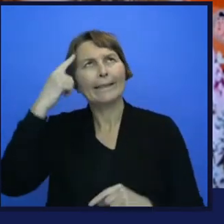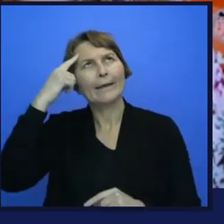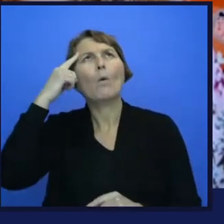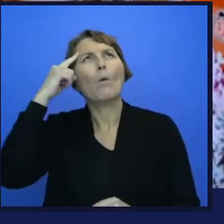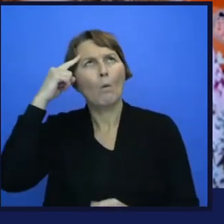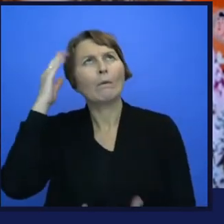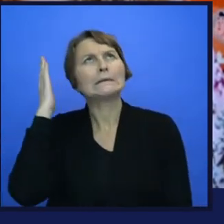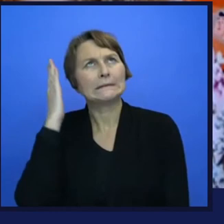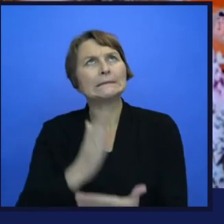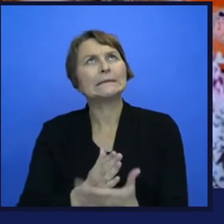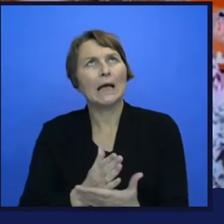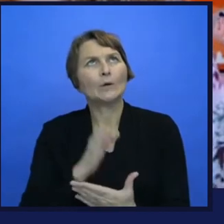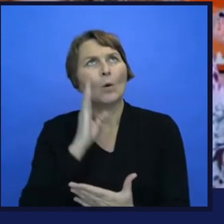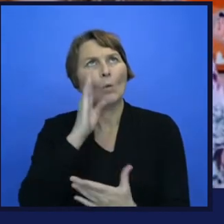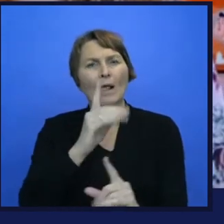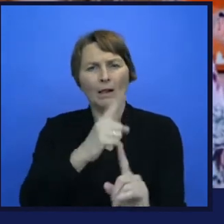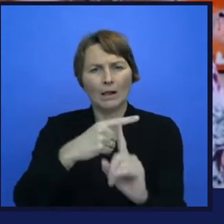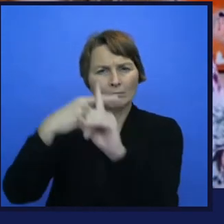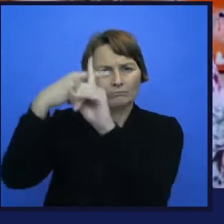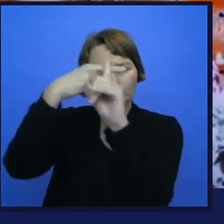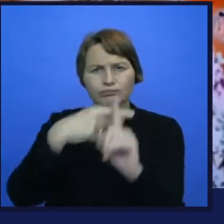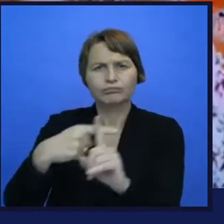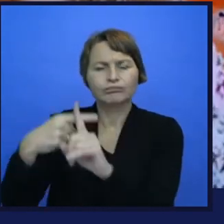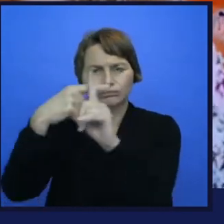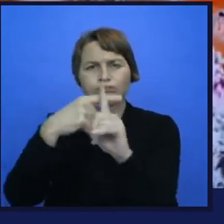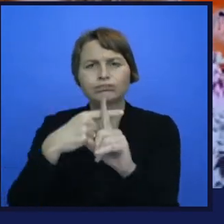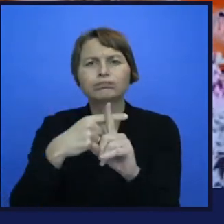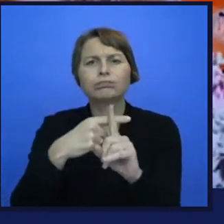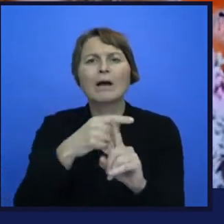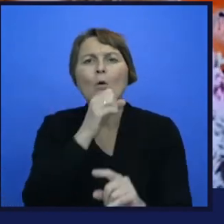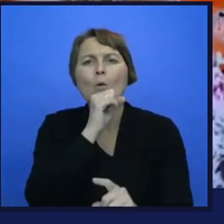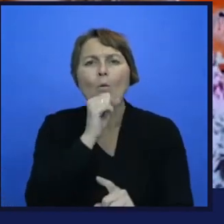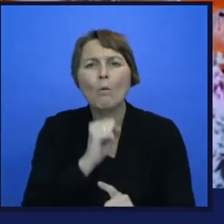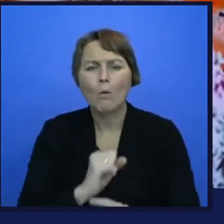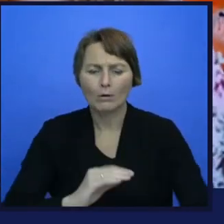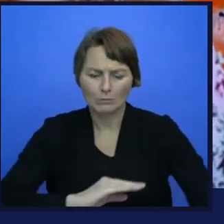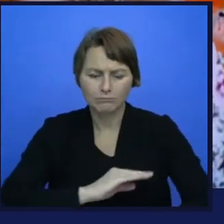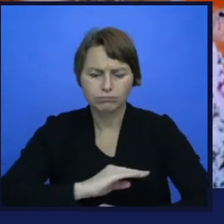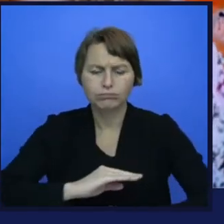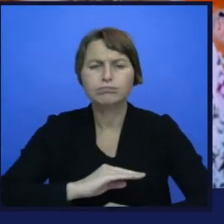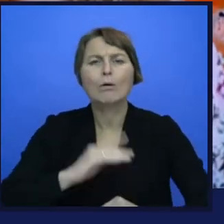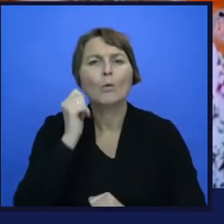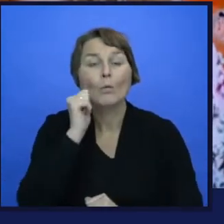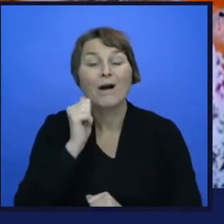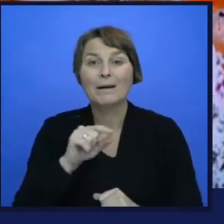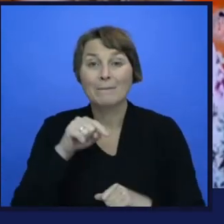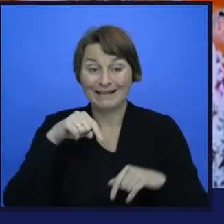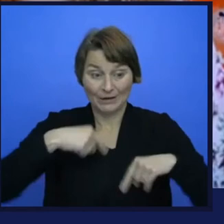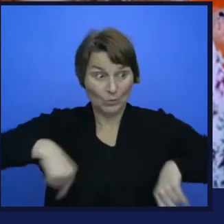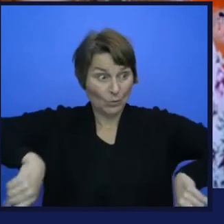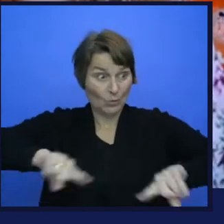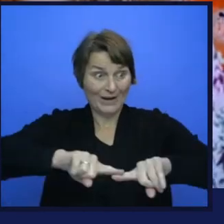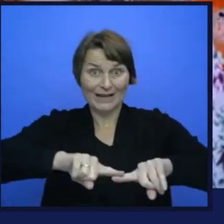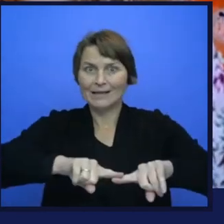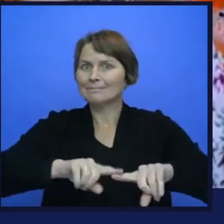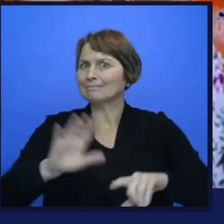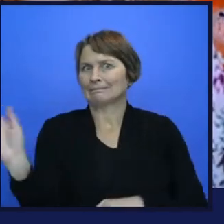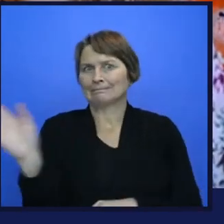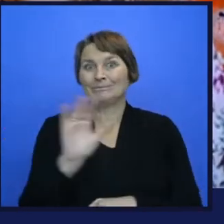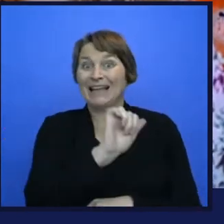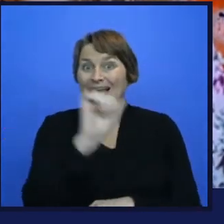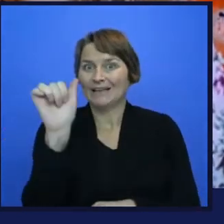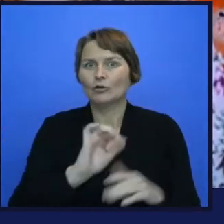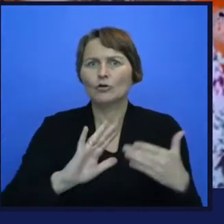when you offer public services, like not the Azure Cognitive Services, you want to remove bias as much as possible to make it